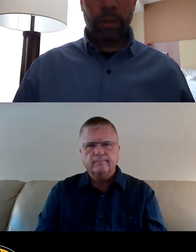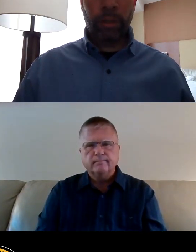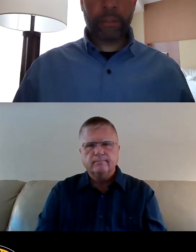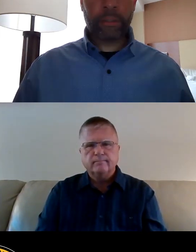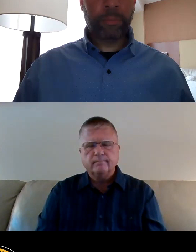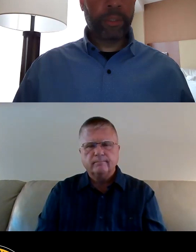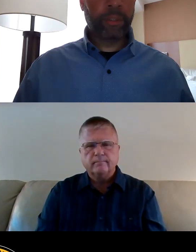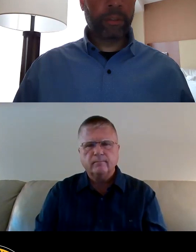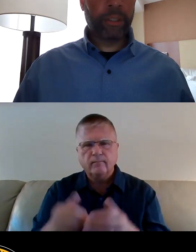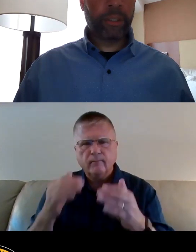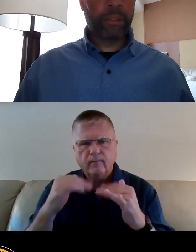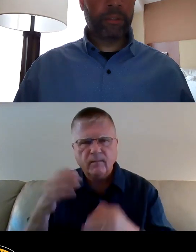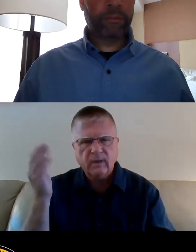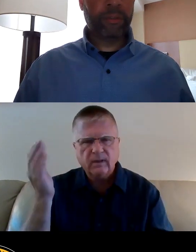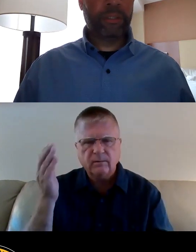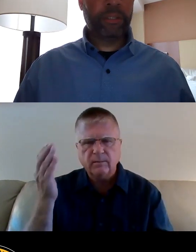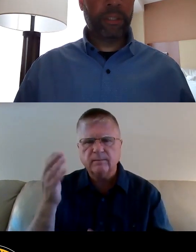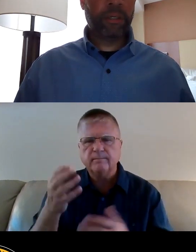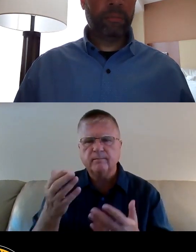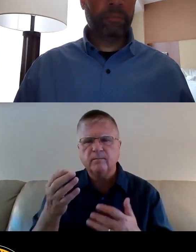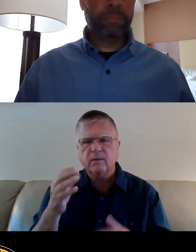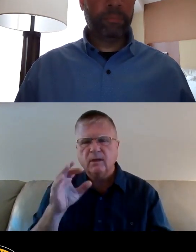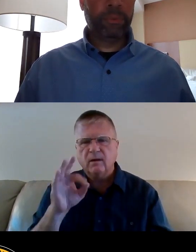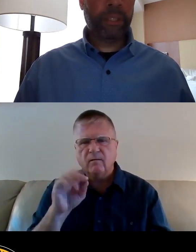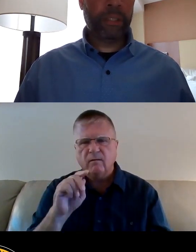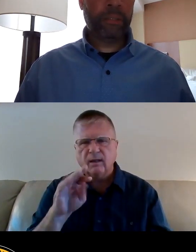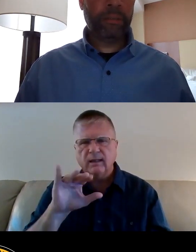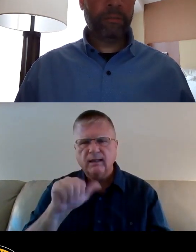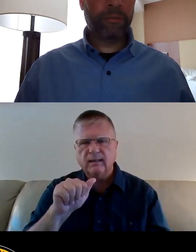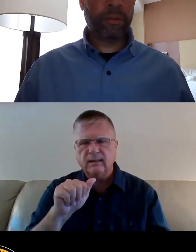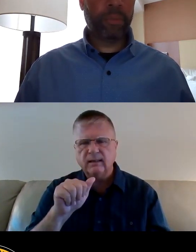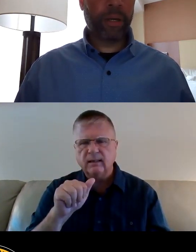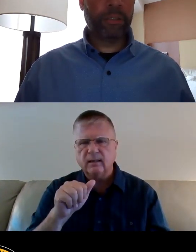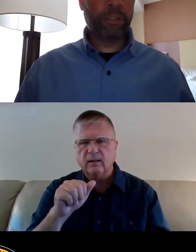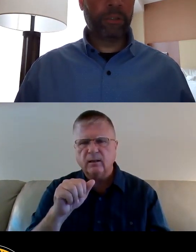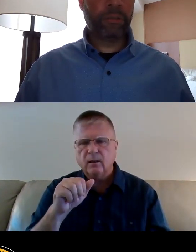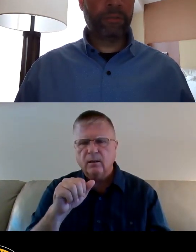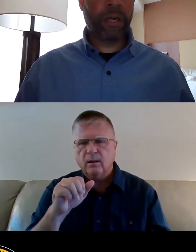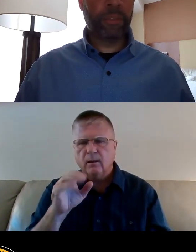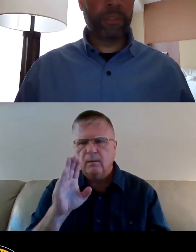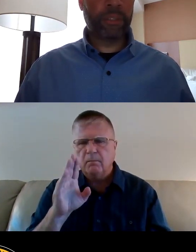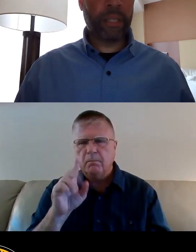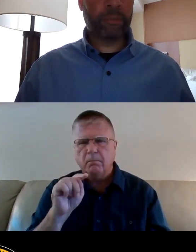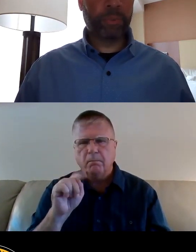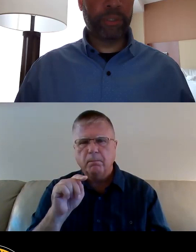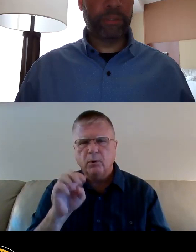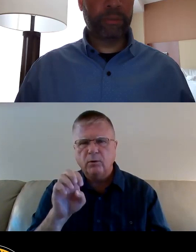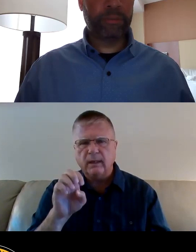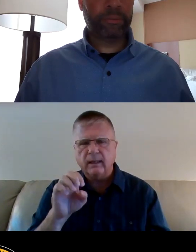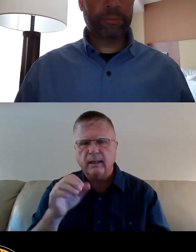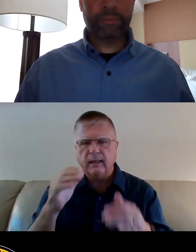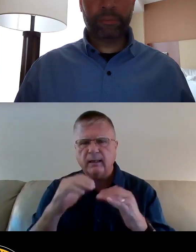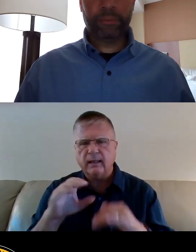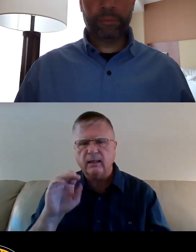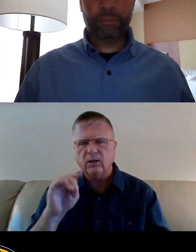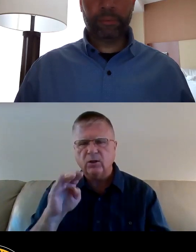Our next speaker is Felicia Boutte, followed by Joseph Thomas Glassbringer.